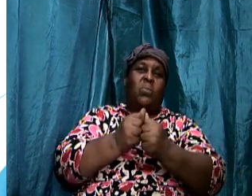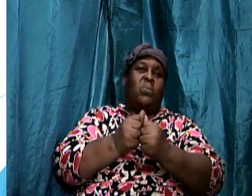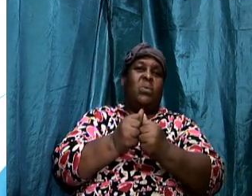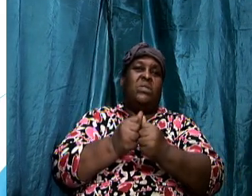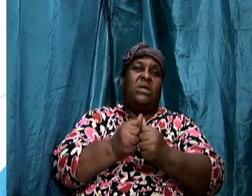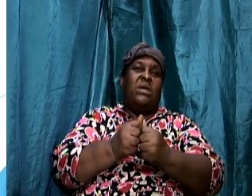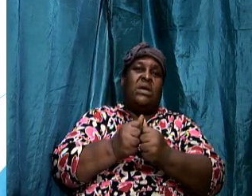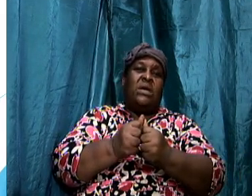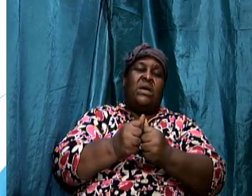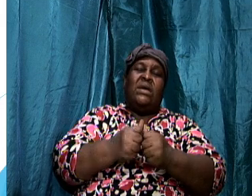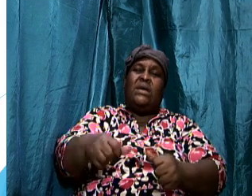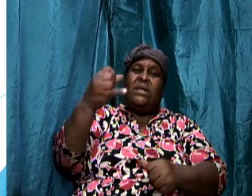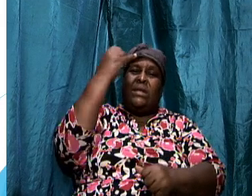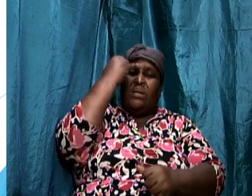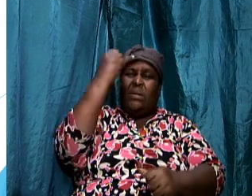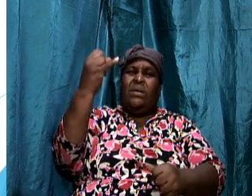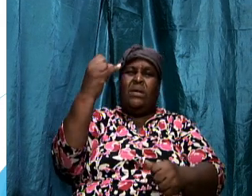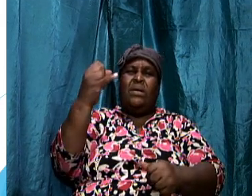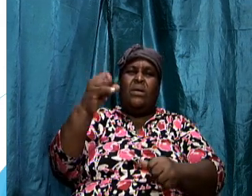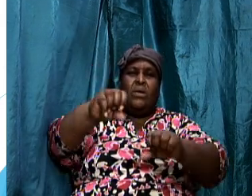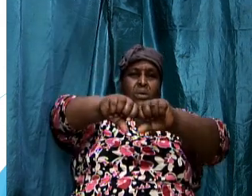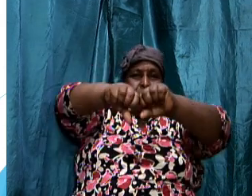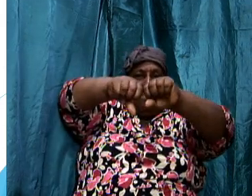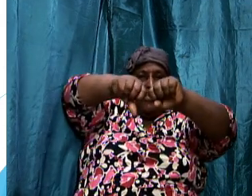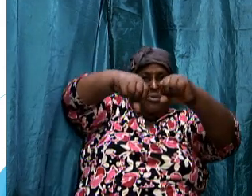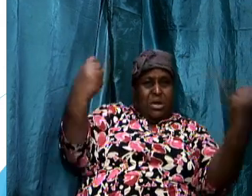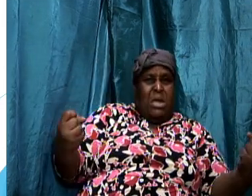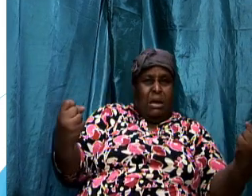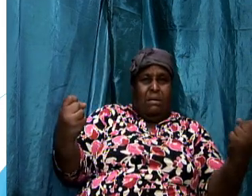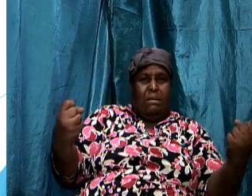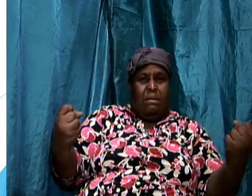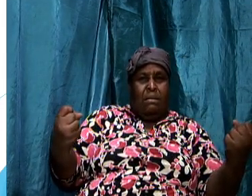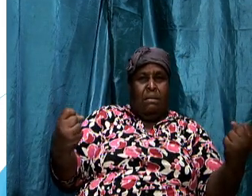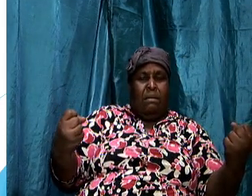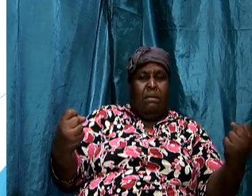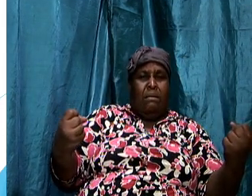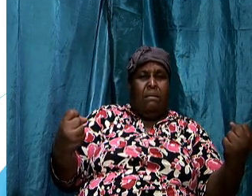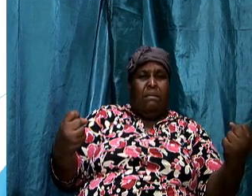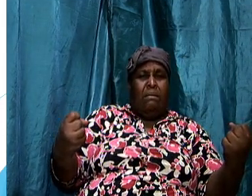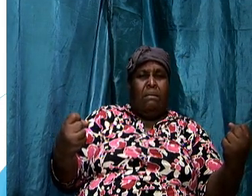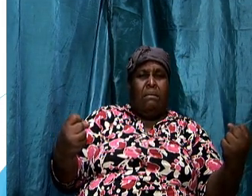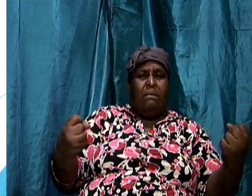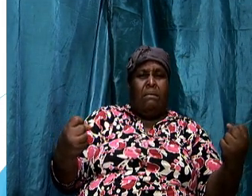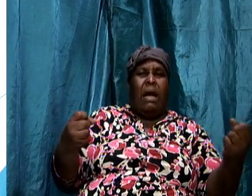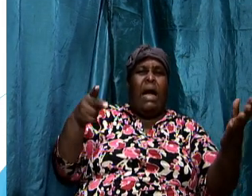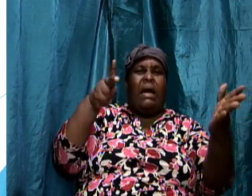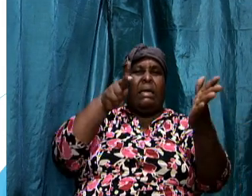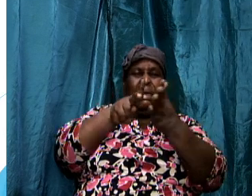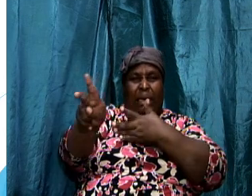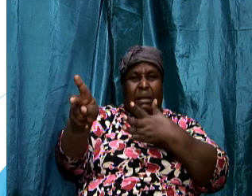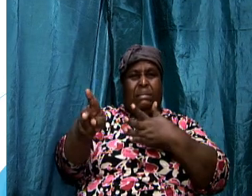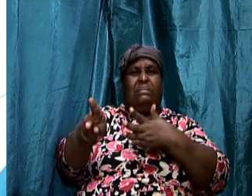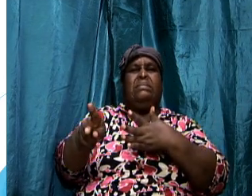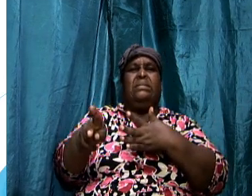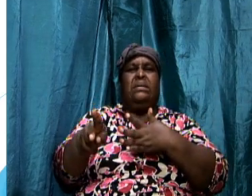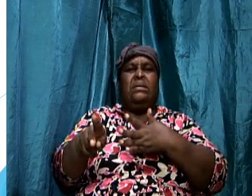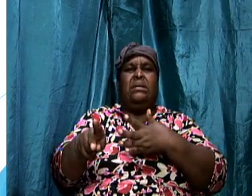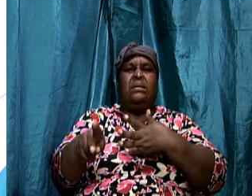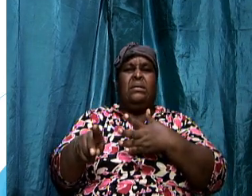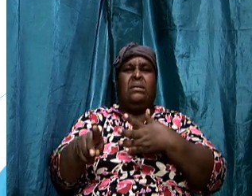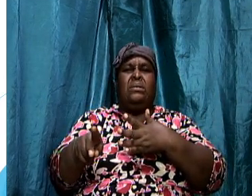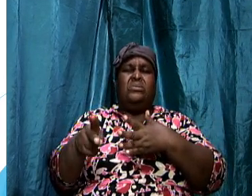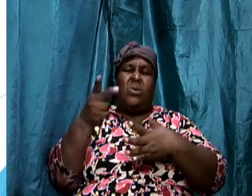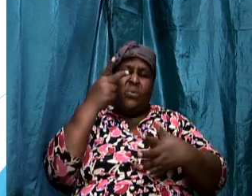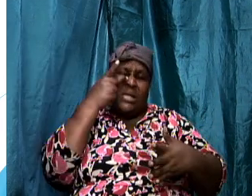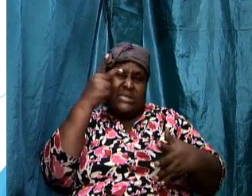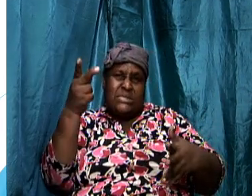to break one's spine so we will see the wrestlers holding each other and embrace each